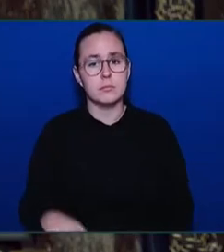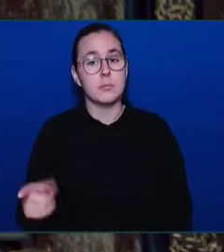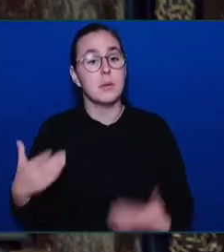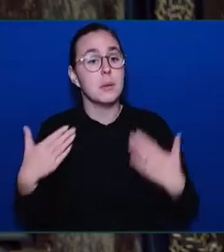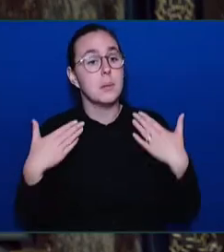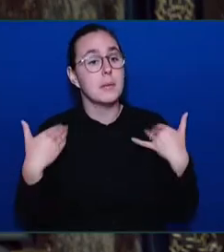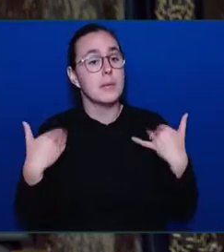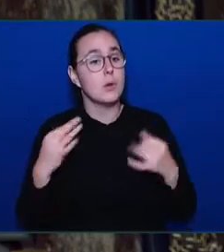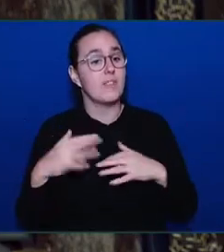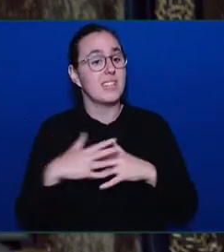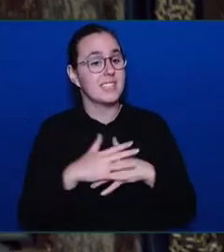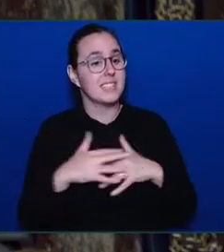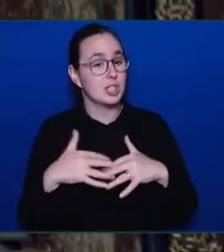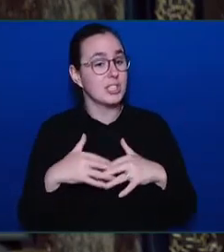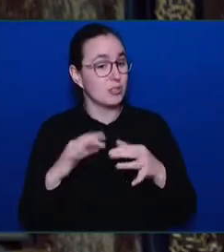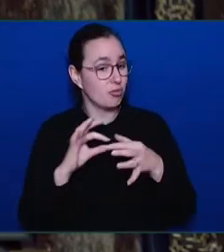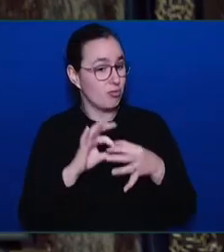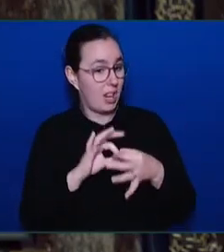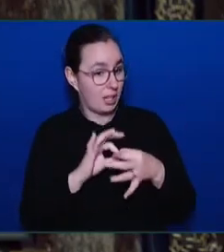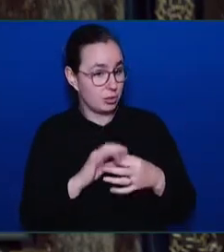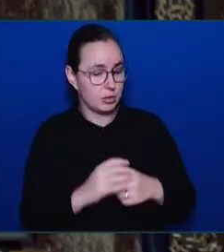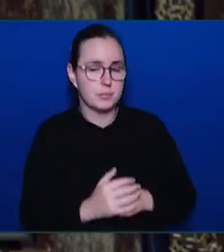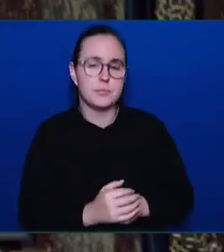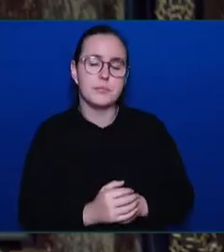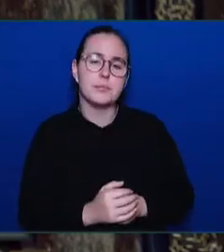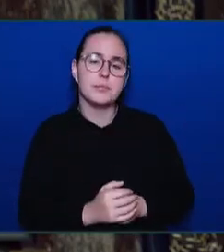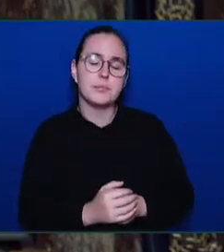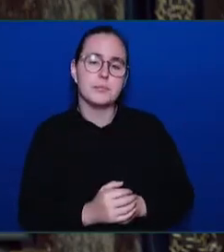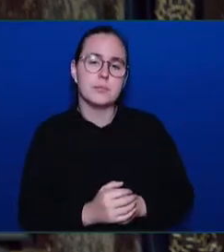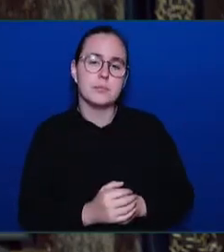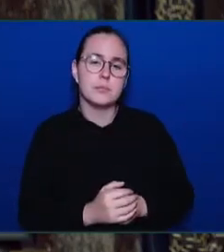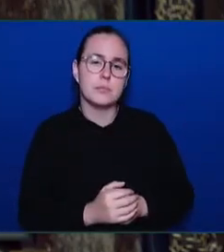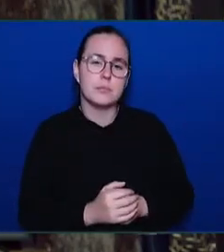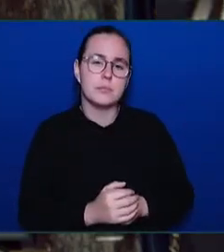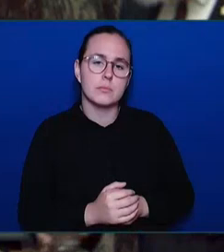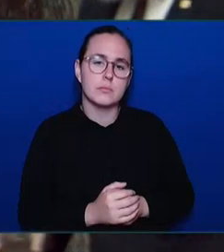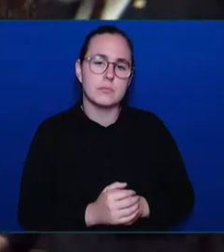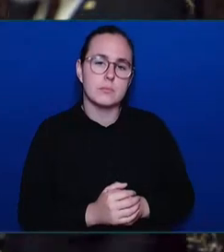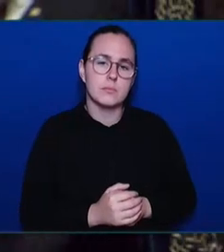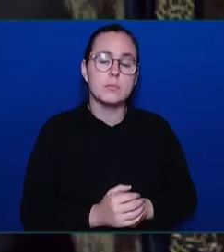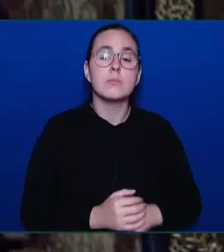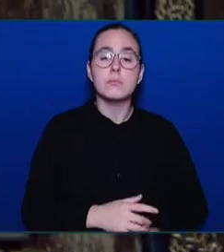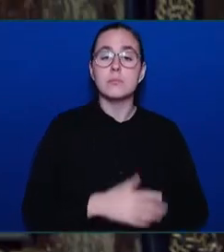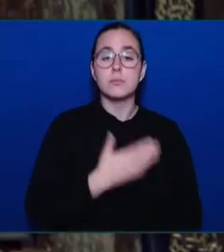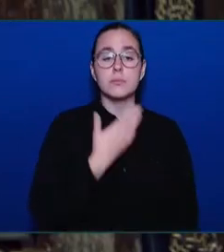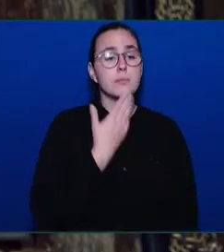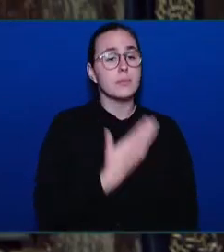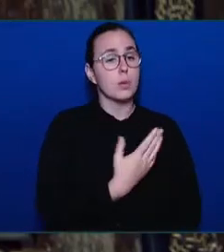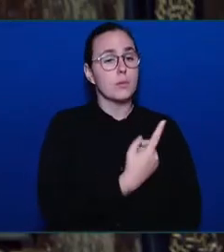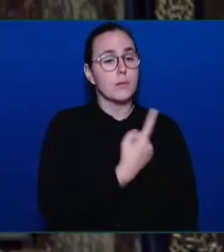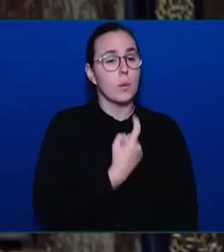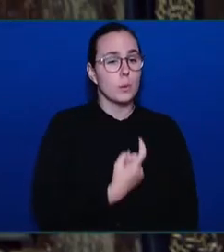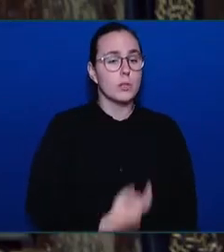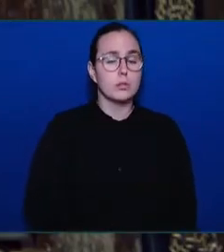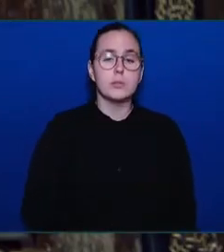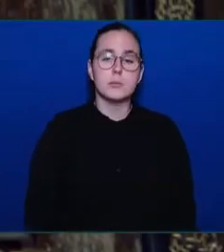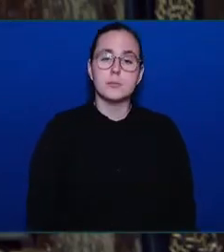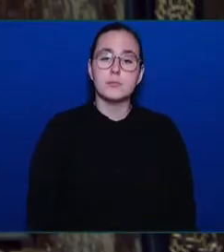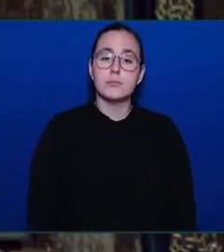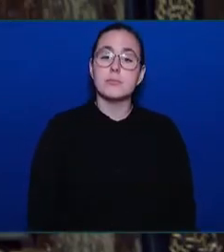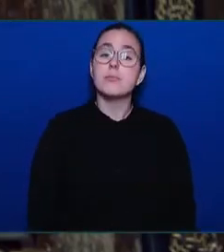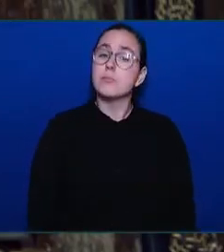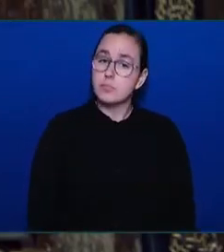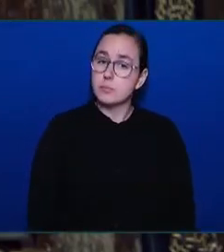Thank you, Mr. Speaker, and thank you to the member for the question. Our government has concluded that we must work with First Nations